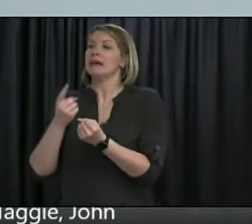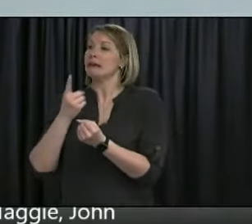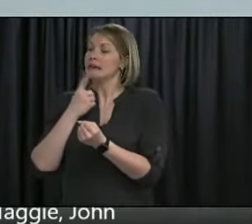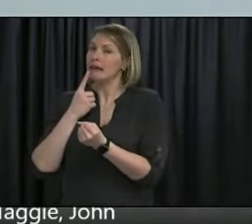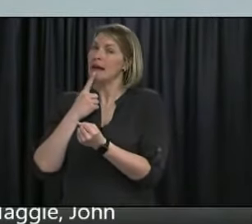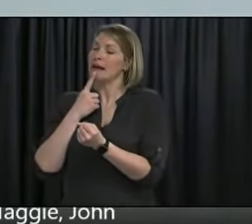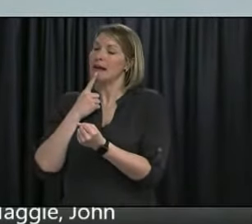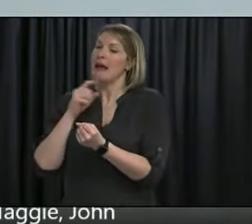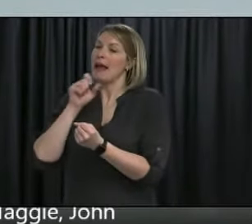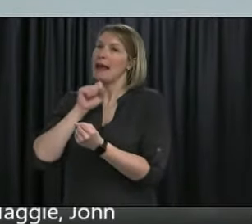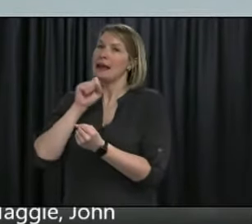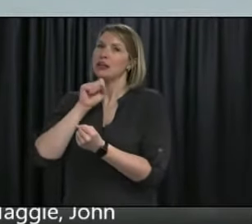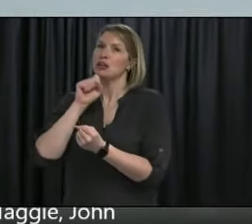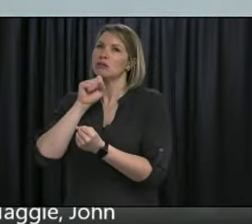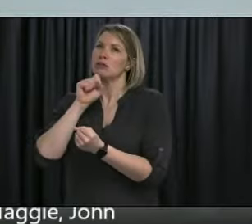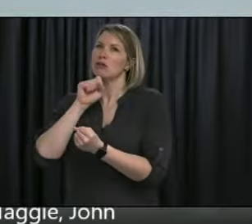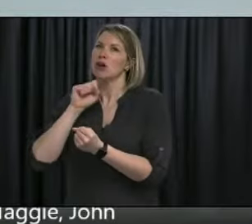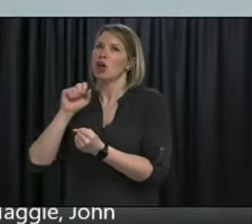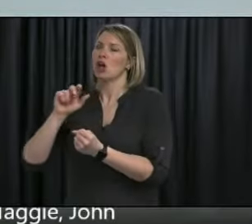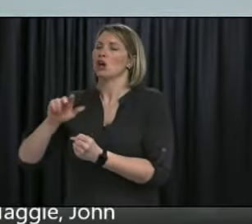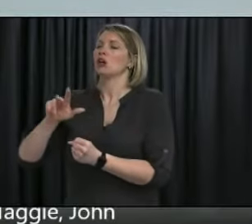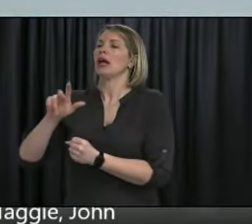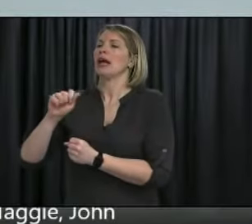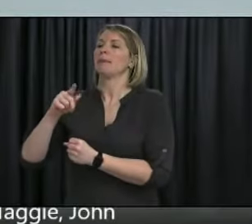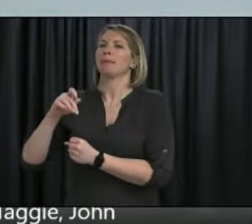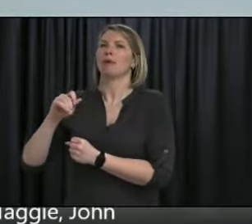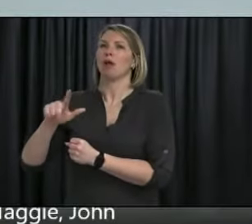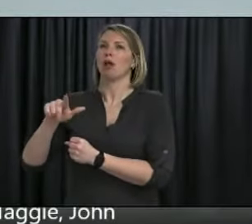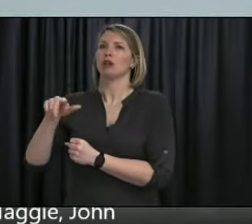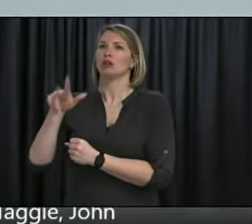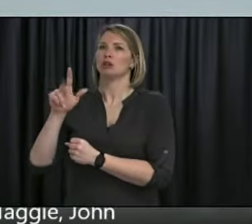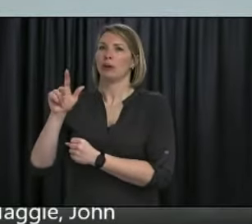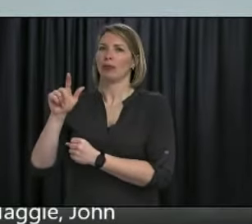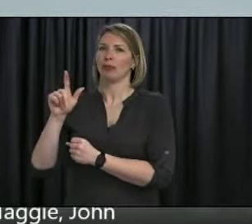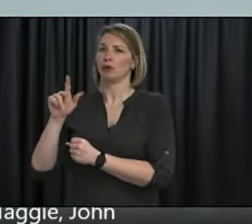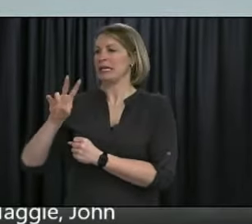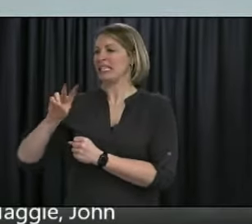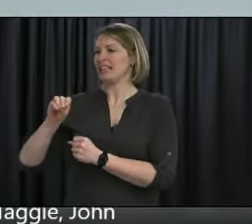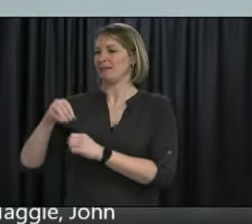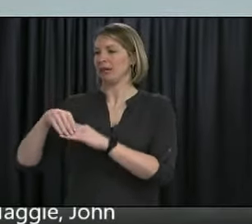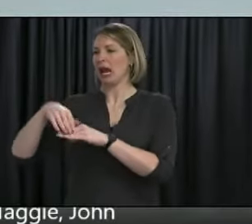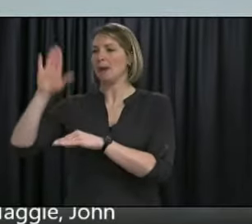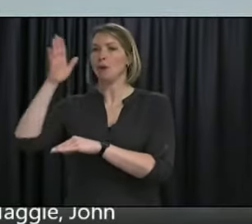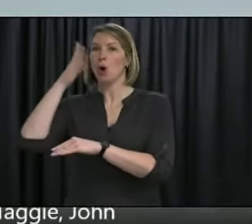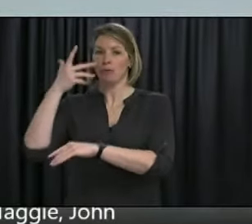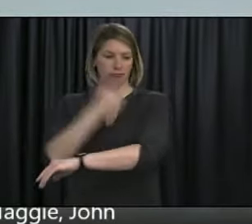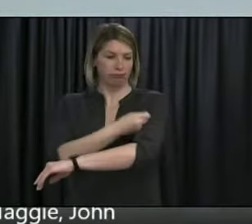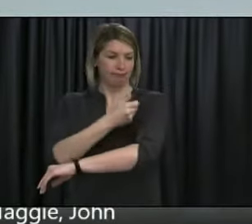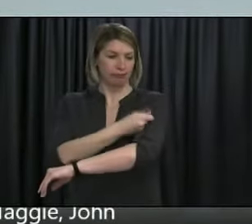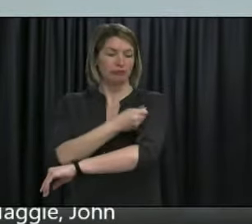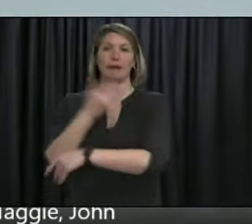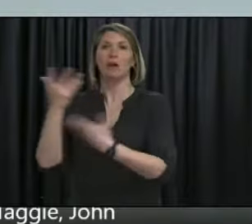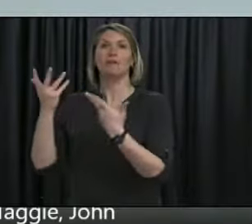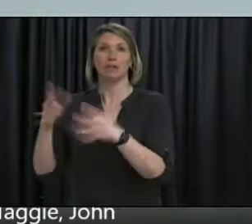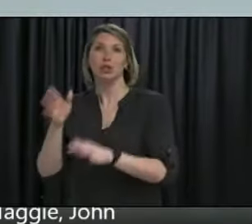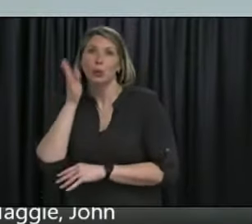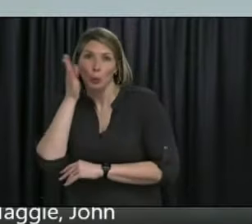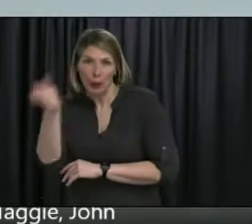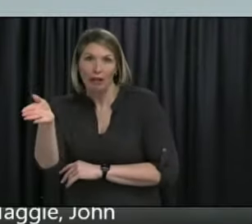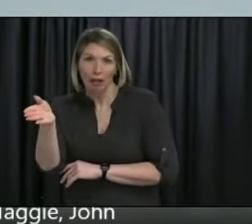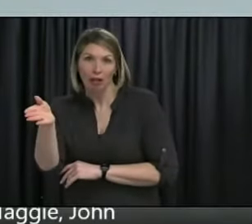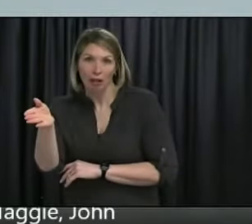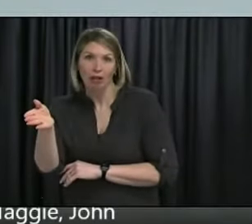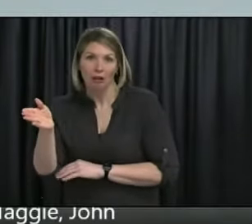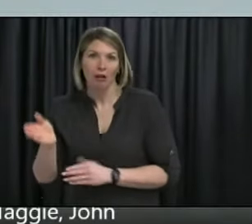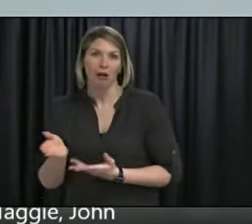Um, and the other RHAs are committing to get, uh, back to people who have pre-registered within a